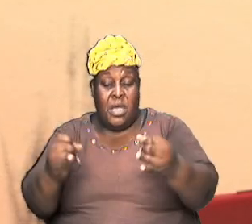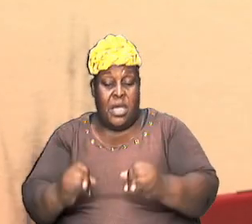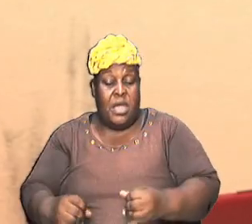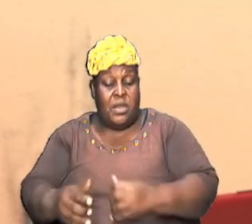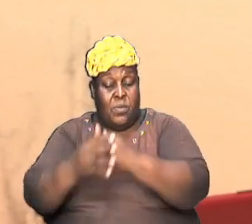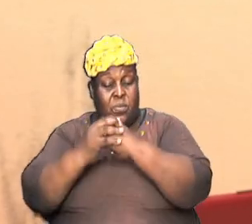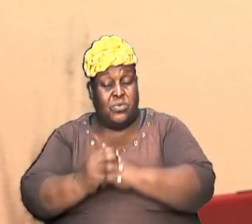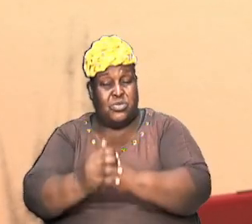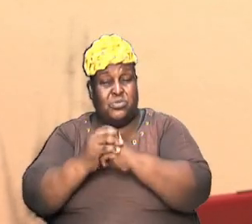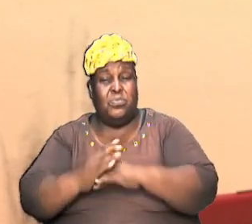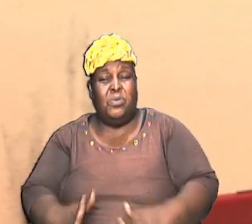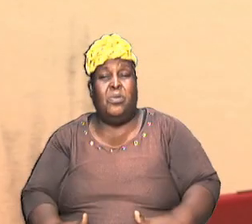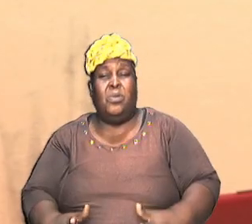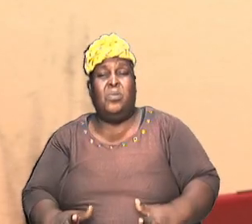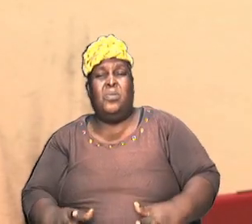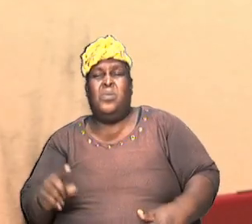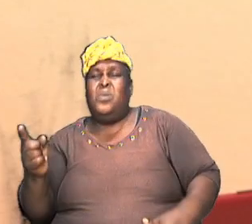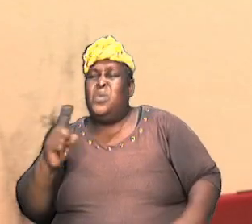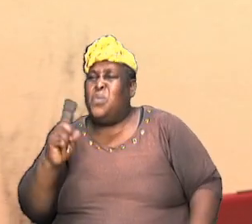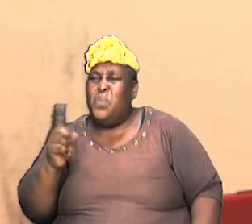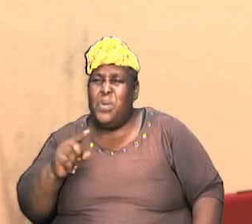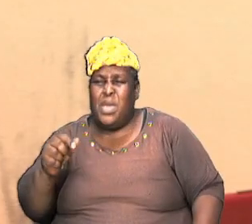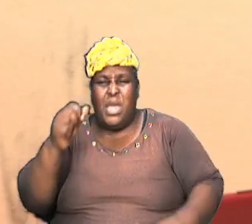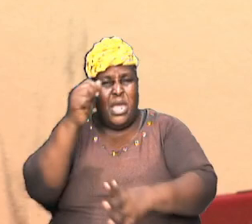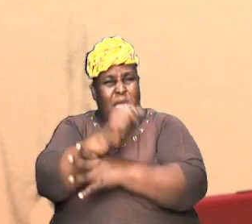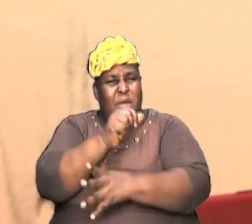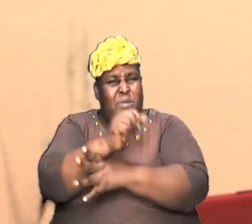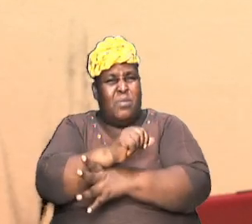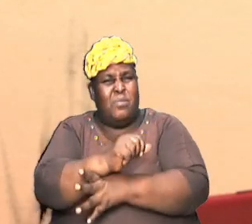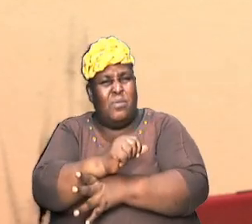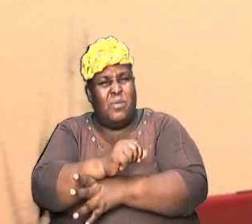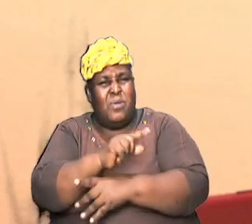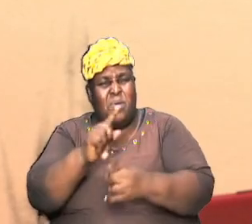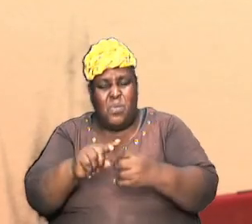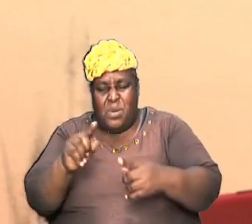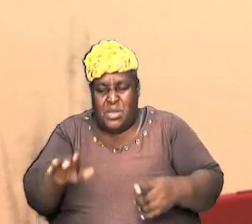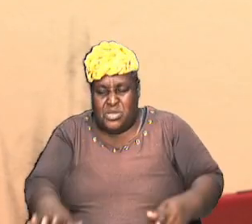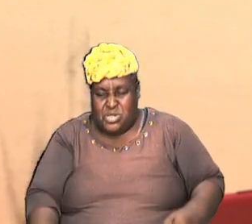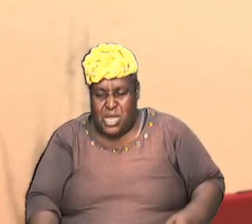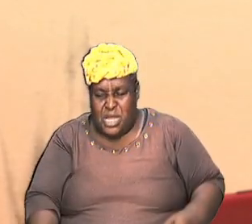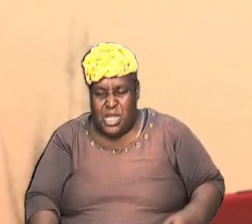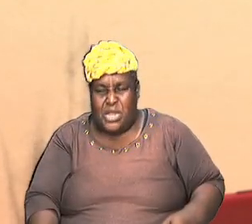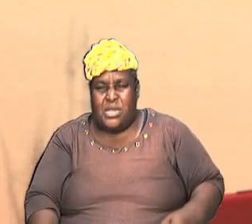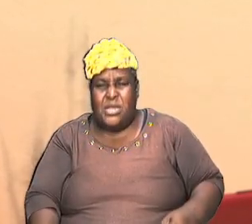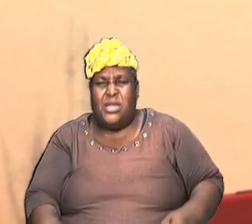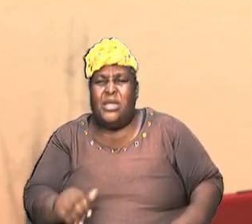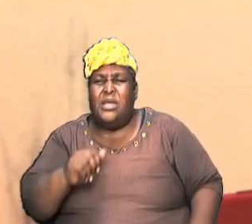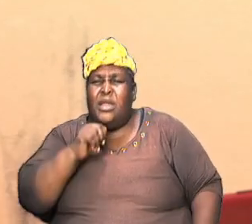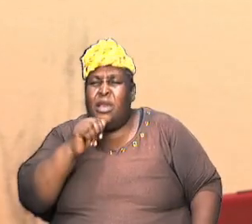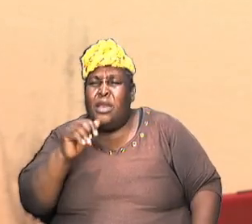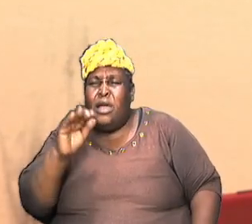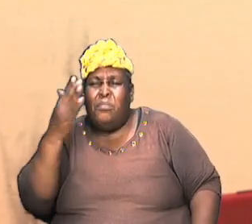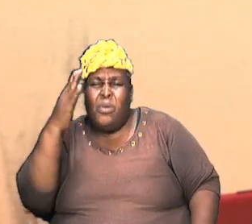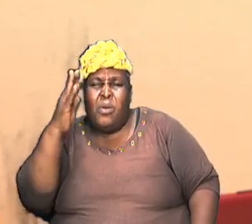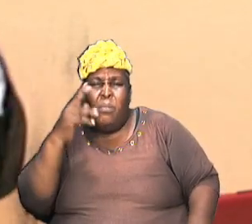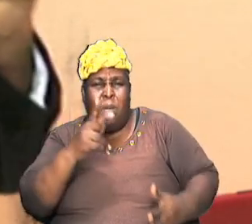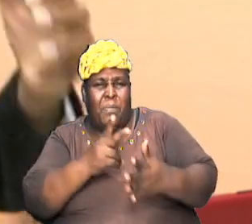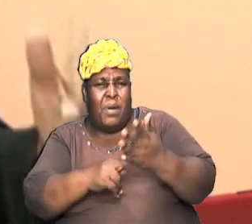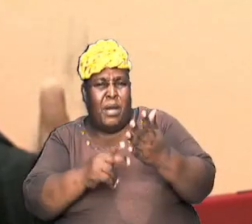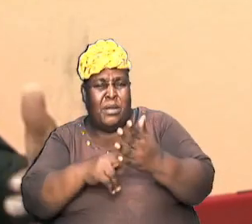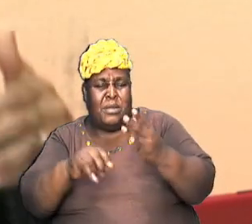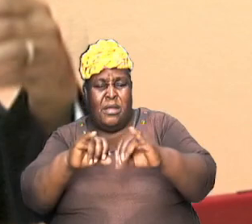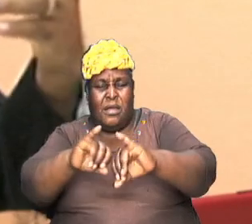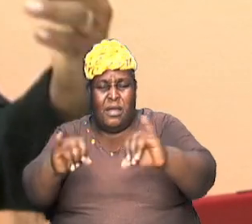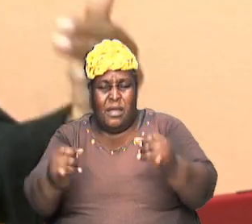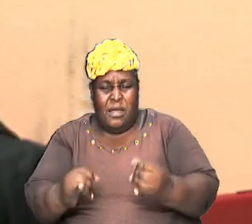but where then did Abraham when he was a child how did he not become a part of the